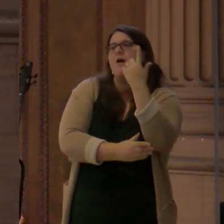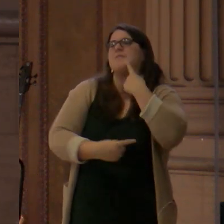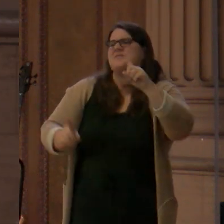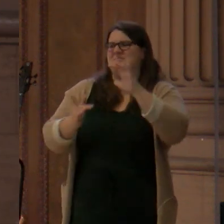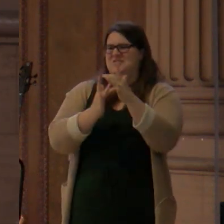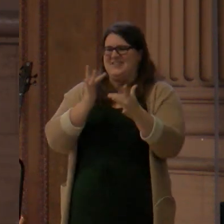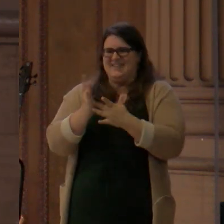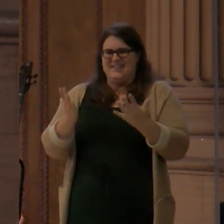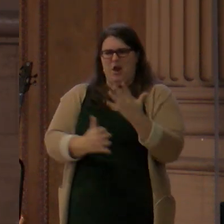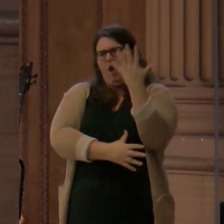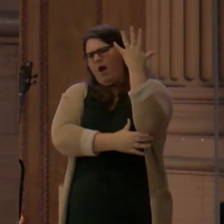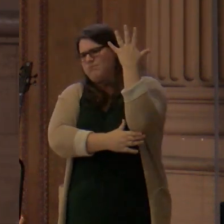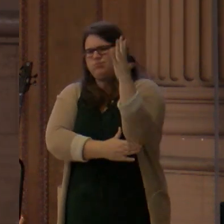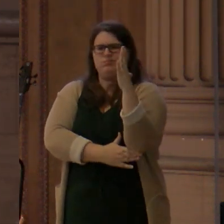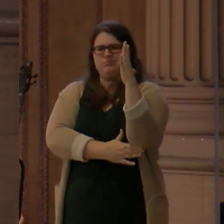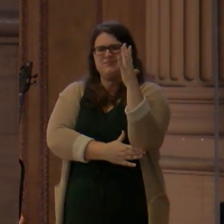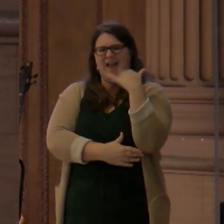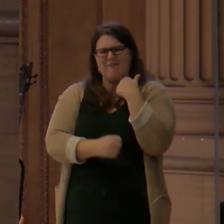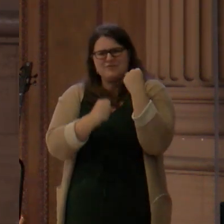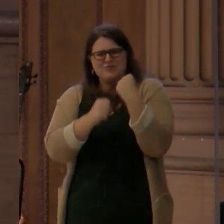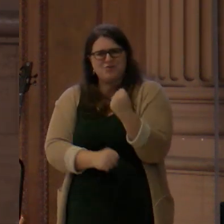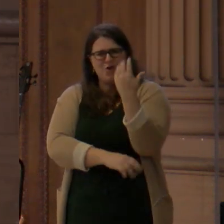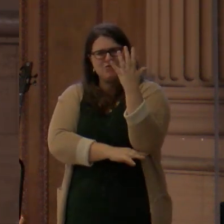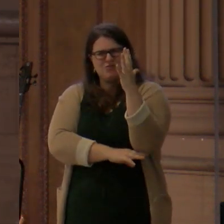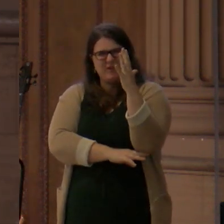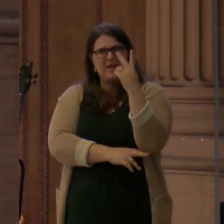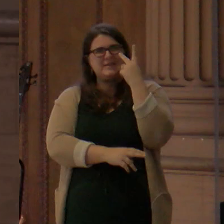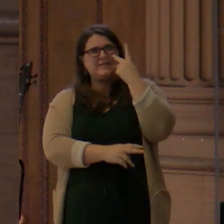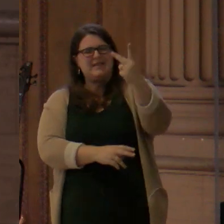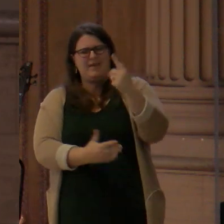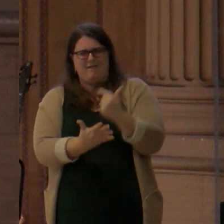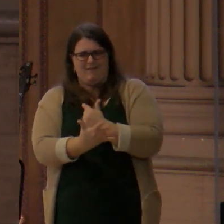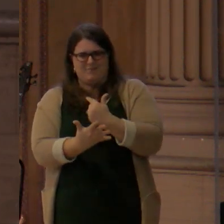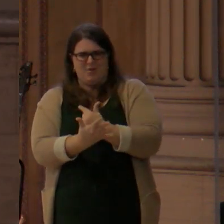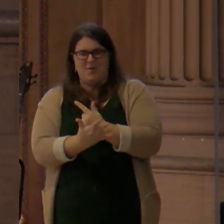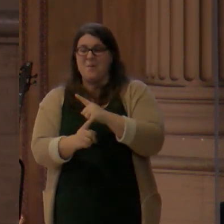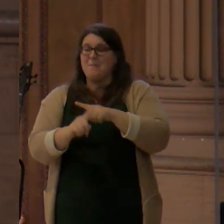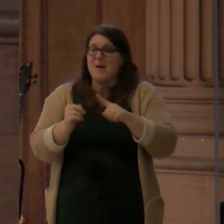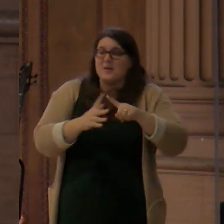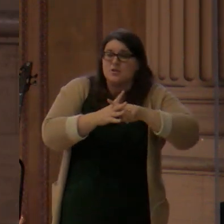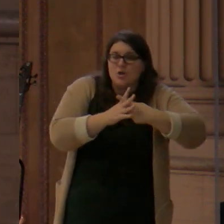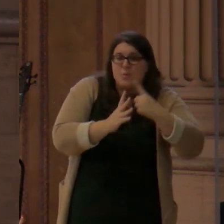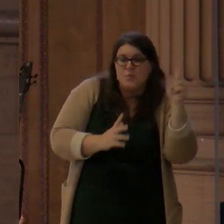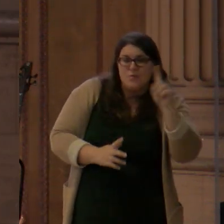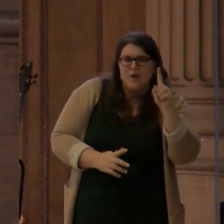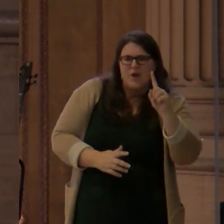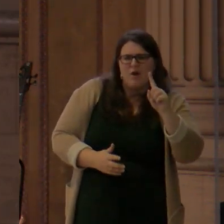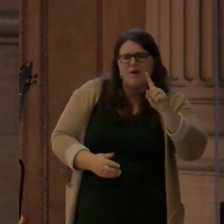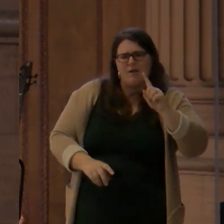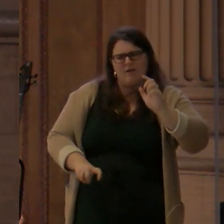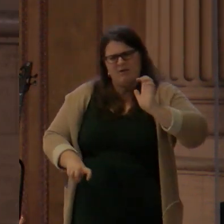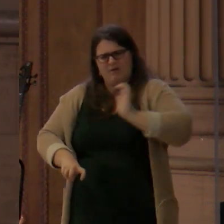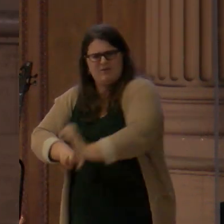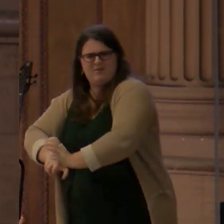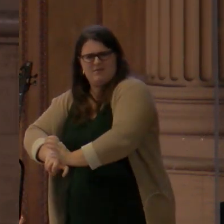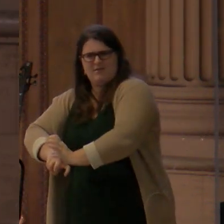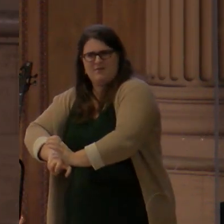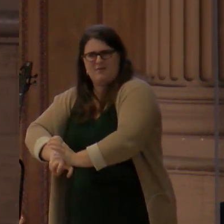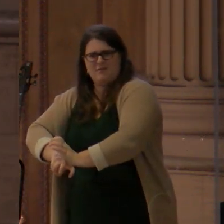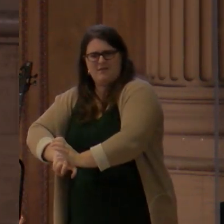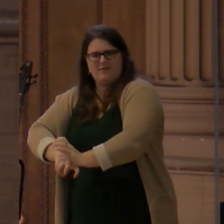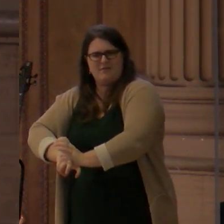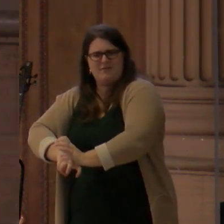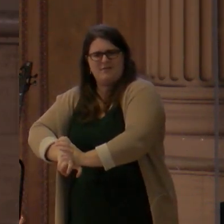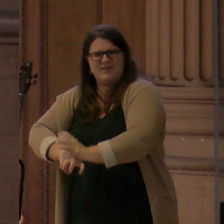promise that God makes, he says, I'm going to redeem you. I'm going to defeat the serpent. I'm going to defeat the one who's